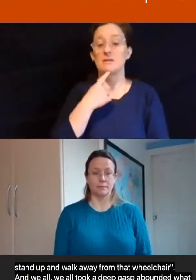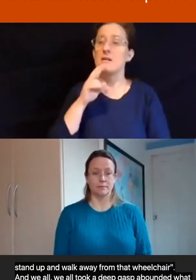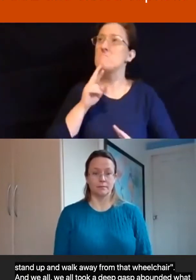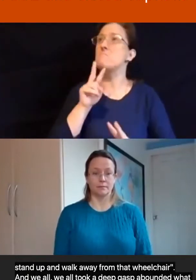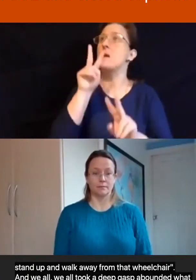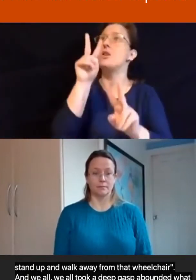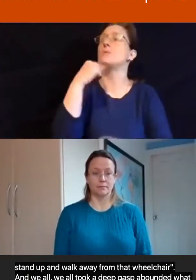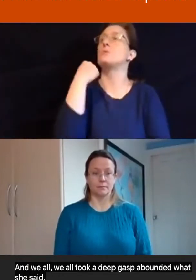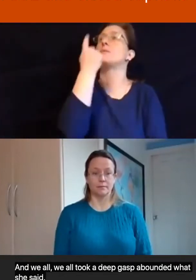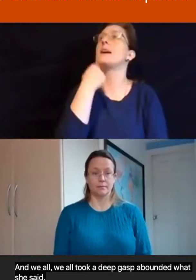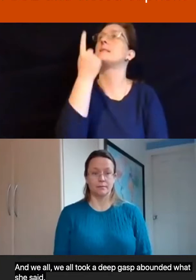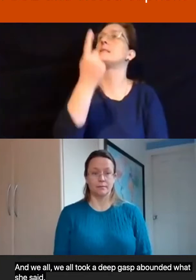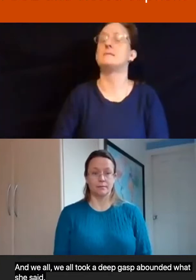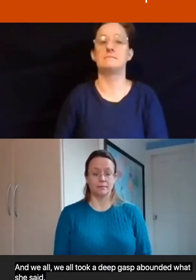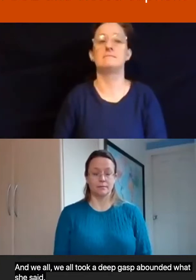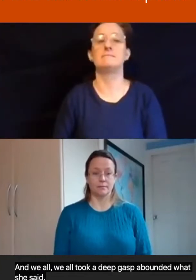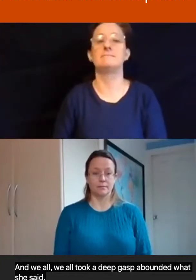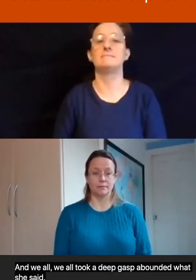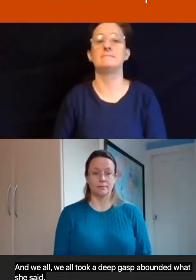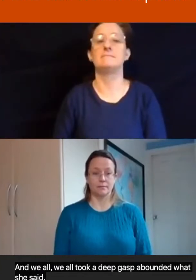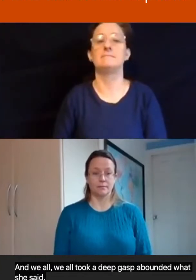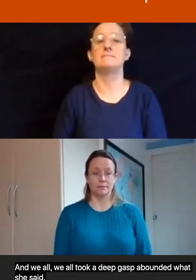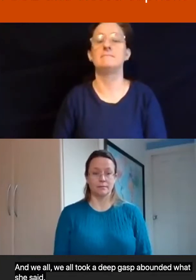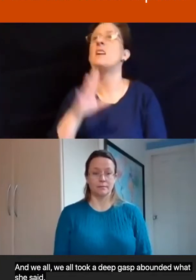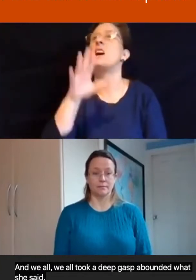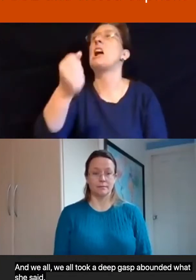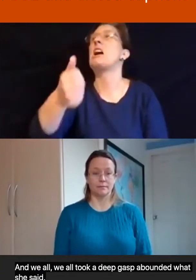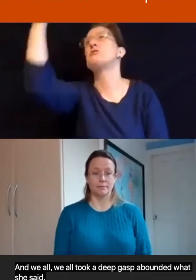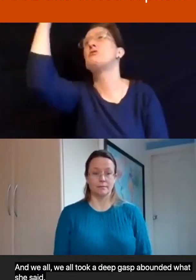into his face and she said, Get stuffed.